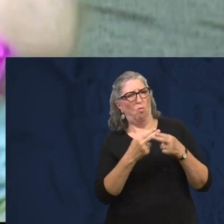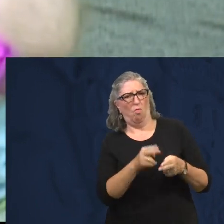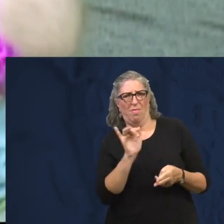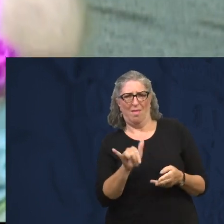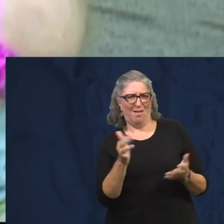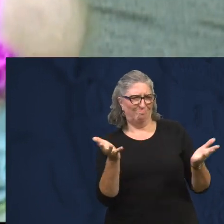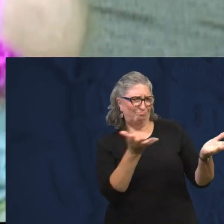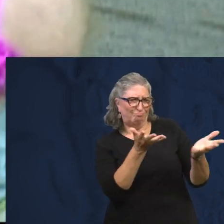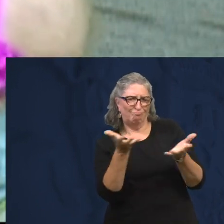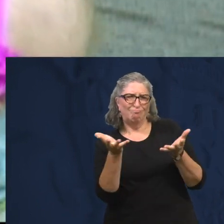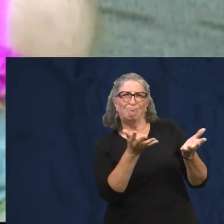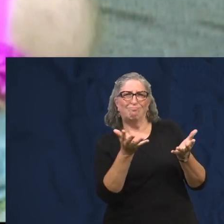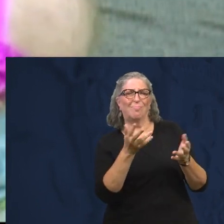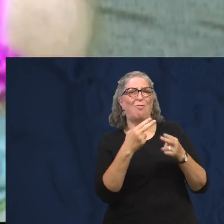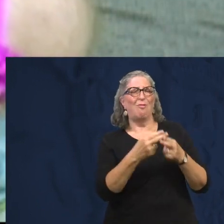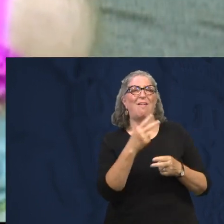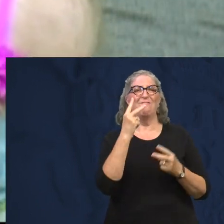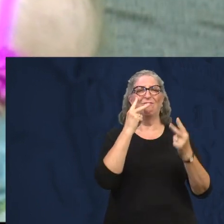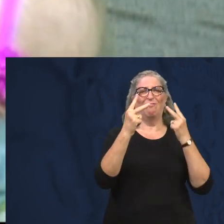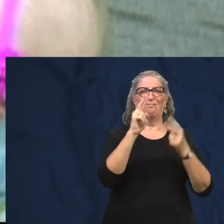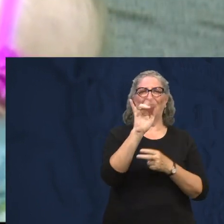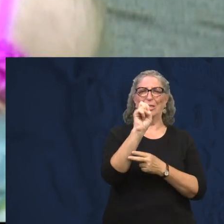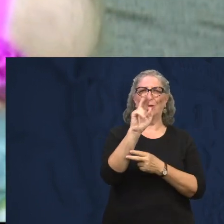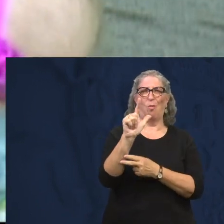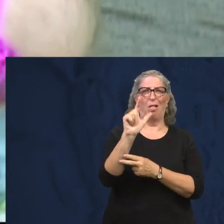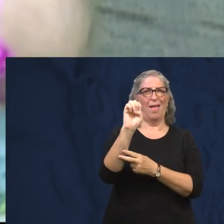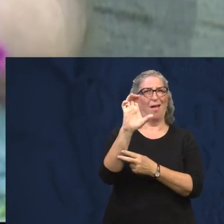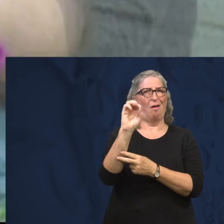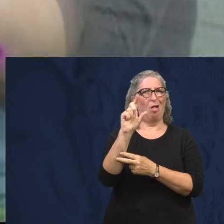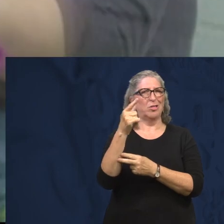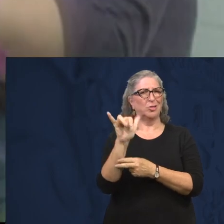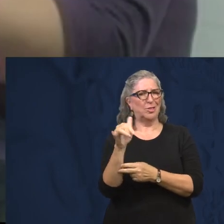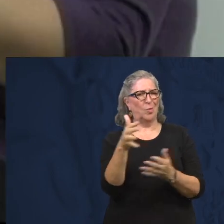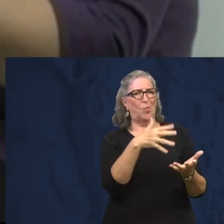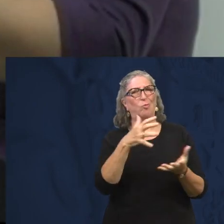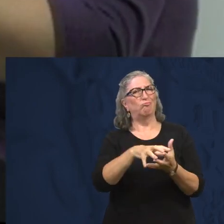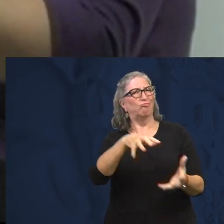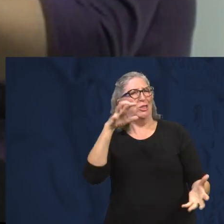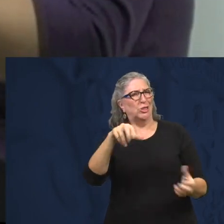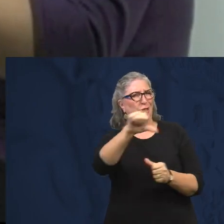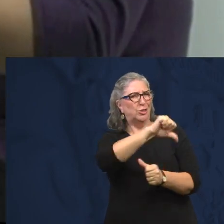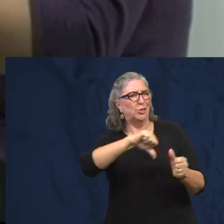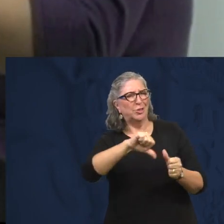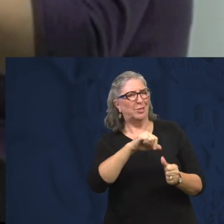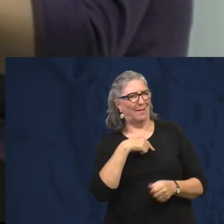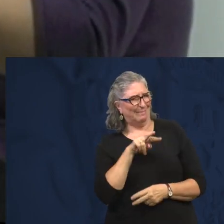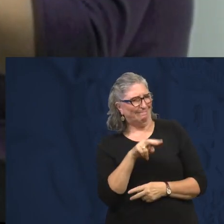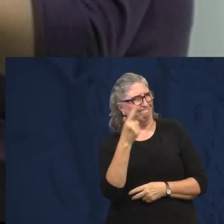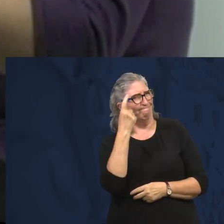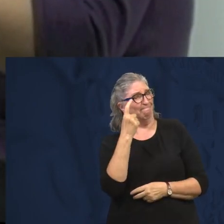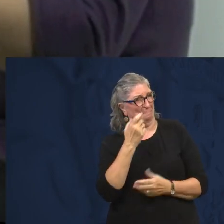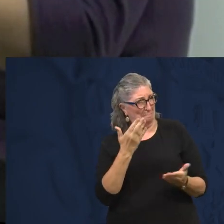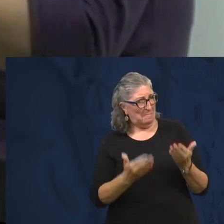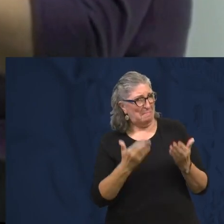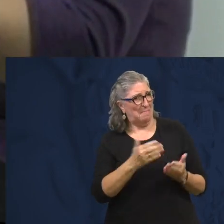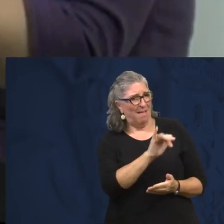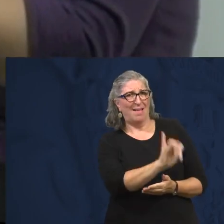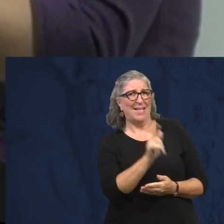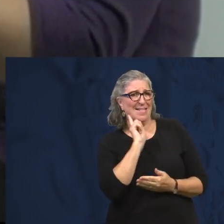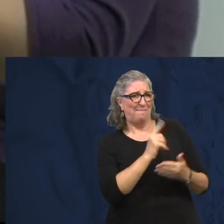With such rich and early patterns of visual engagement, what we refer to as a visual ecology, we